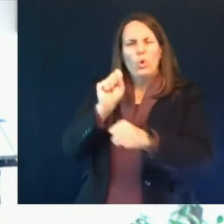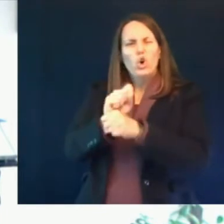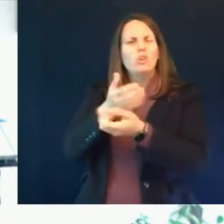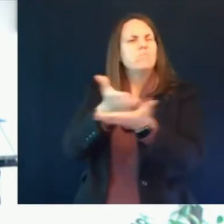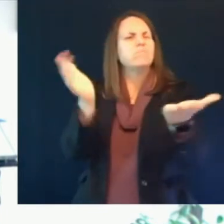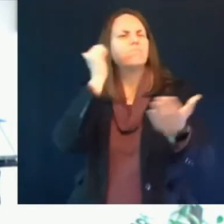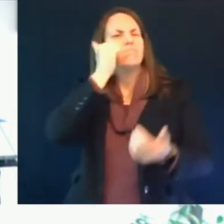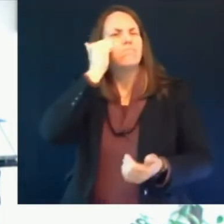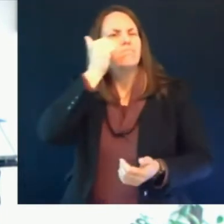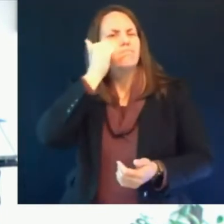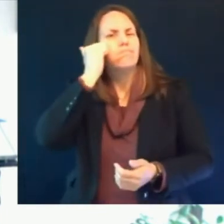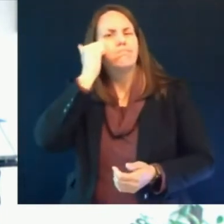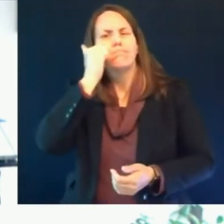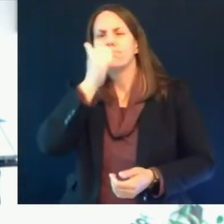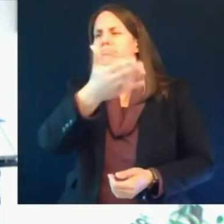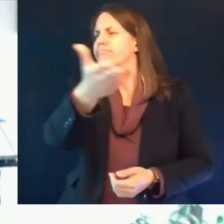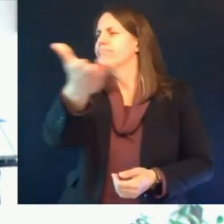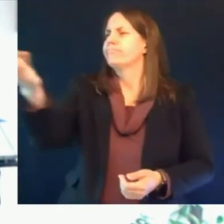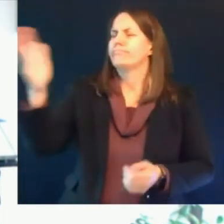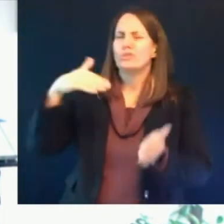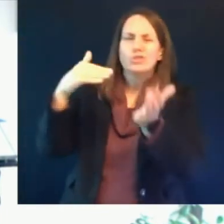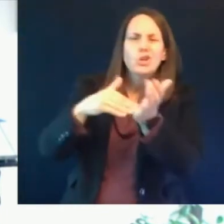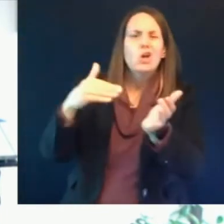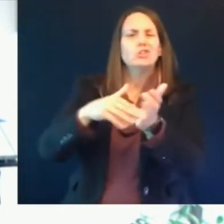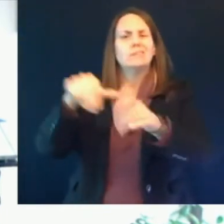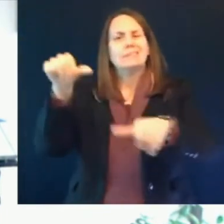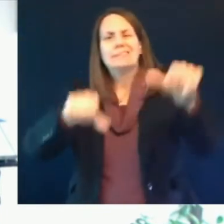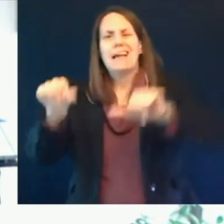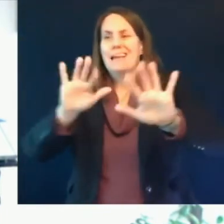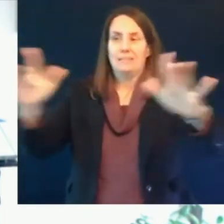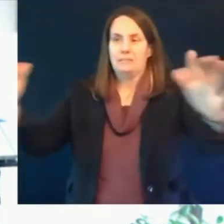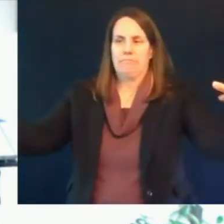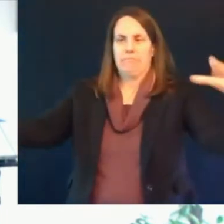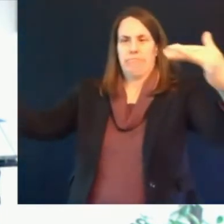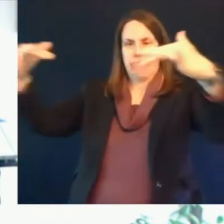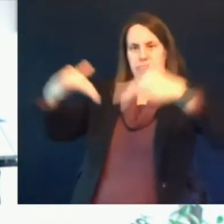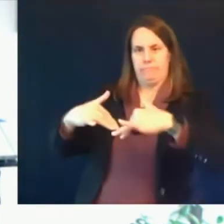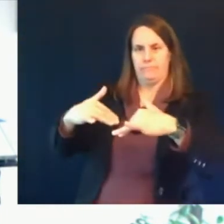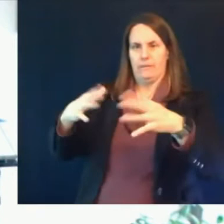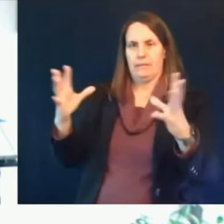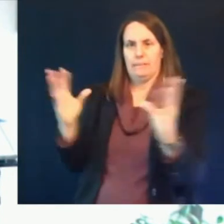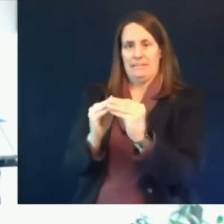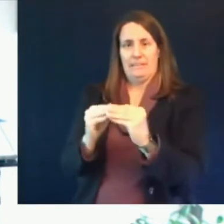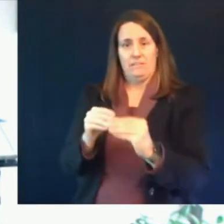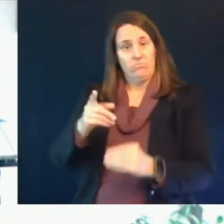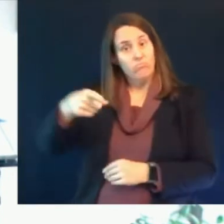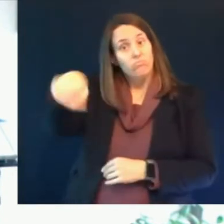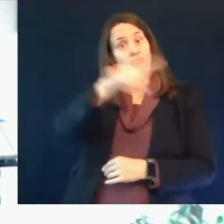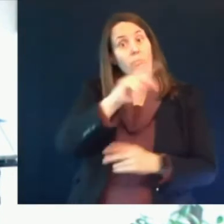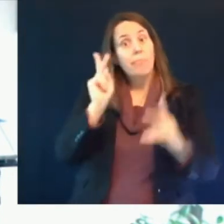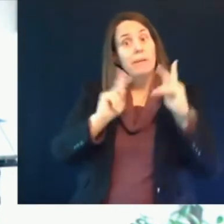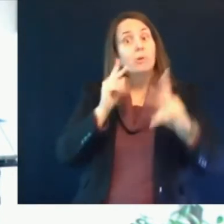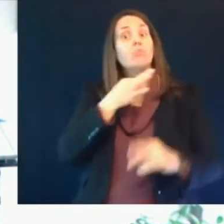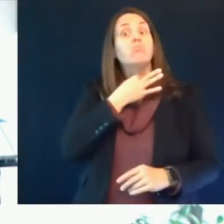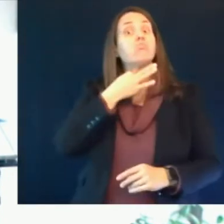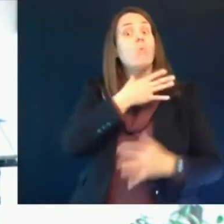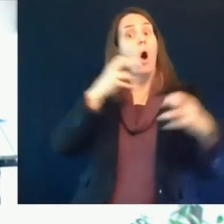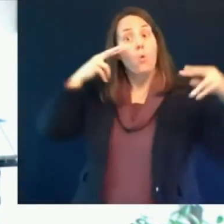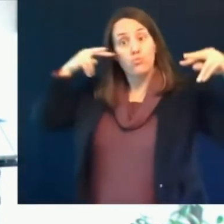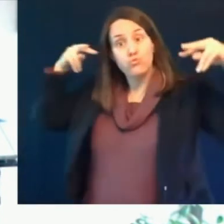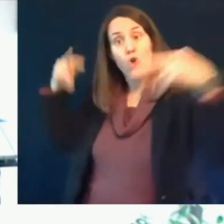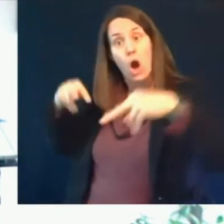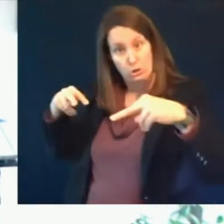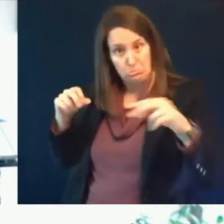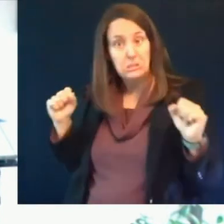deliberations and their meetings are part of are are open to the public so we can all learn more about sort of up to minute what is